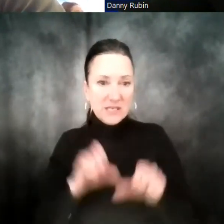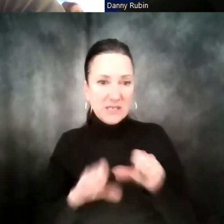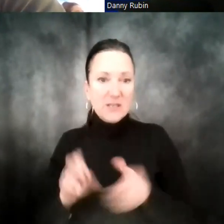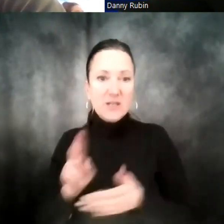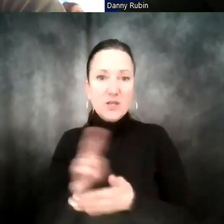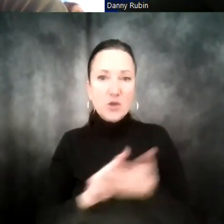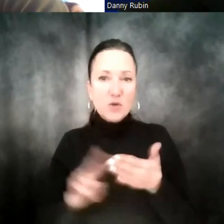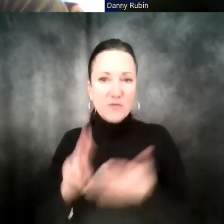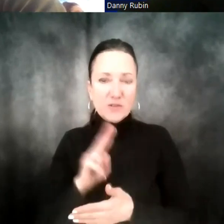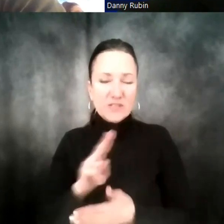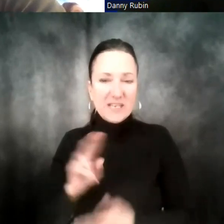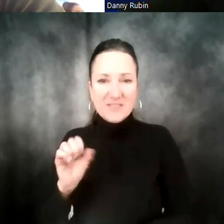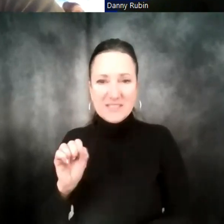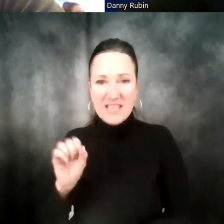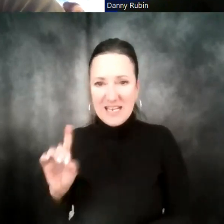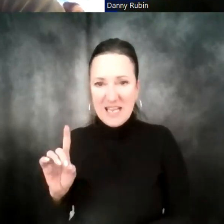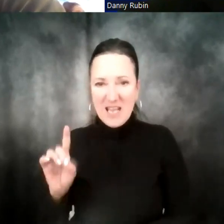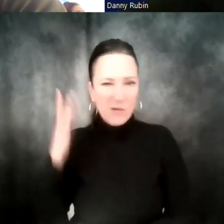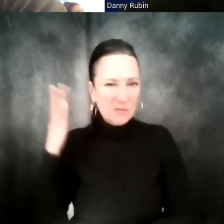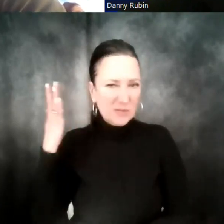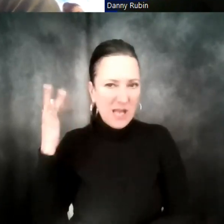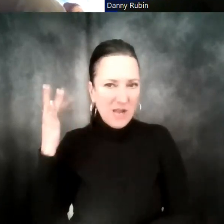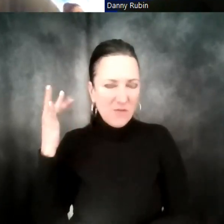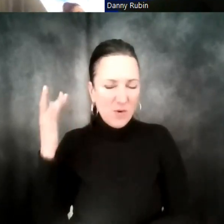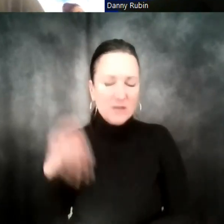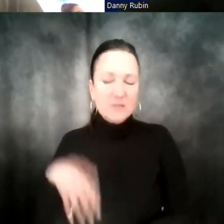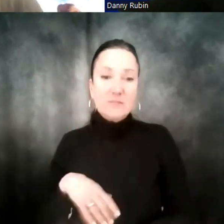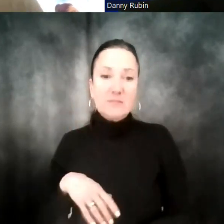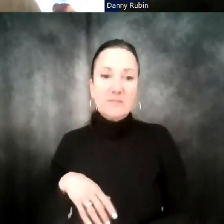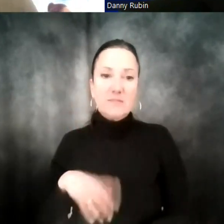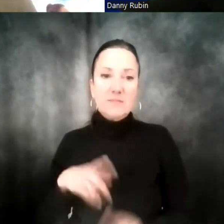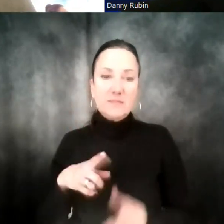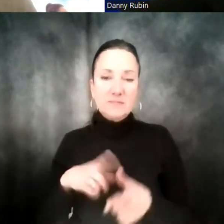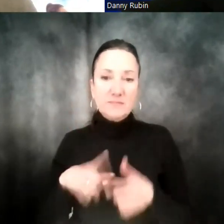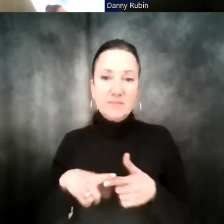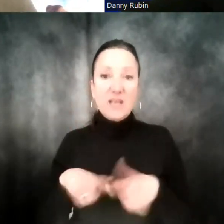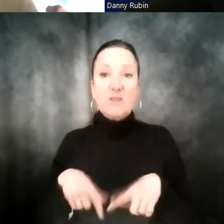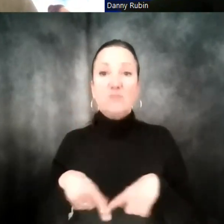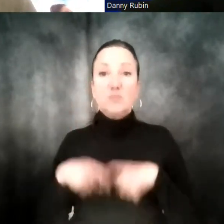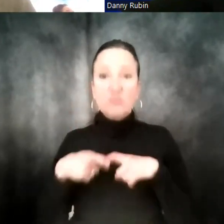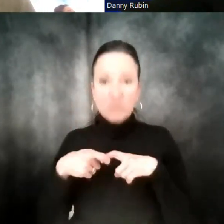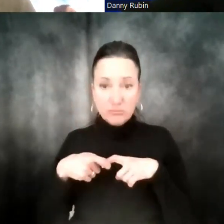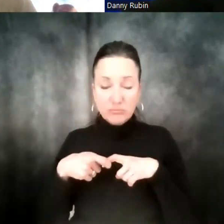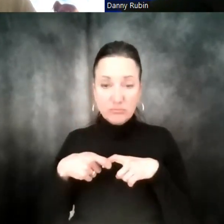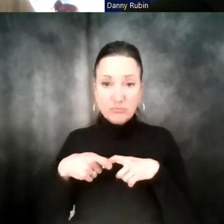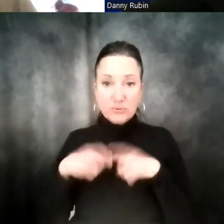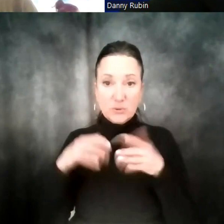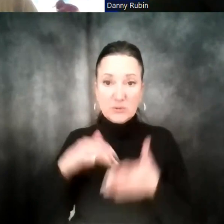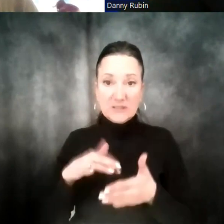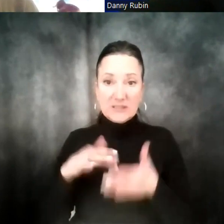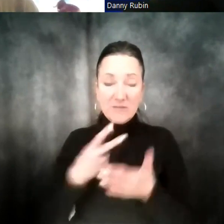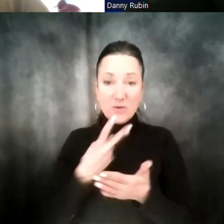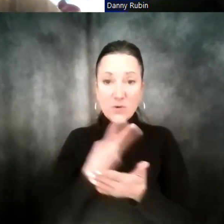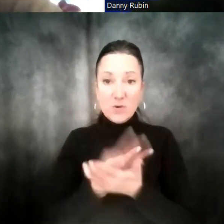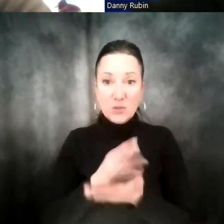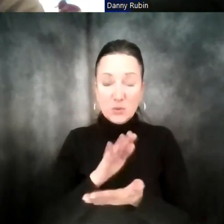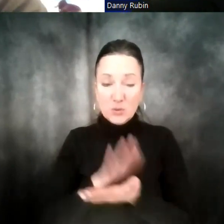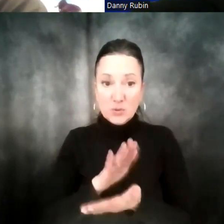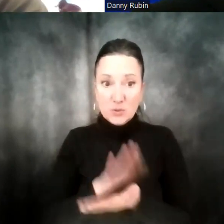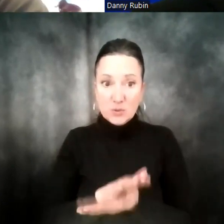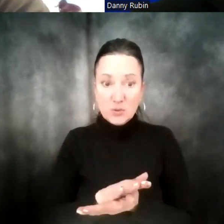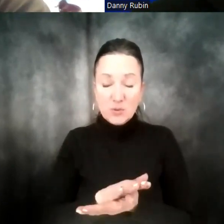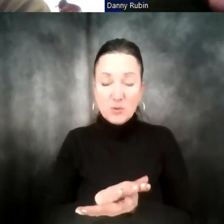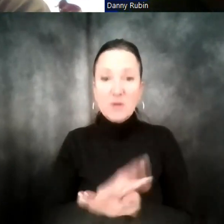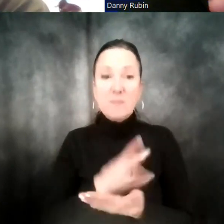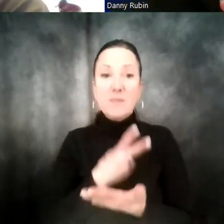of San Diego, and then I took some time off to prepare for graduate school, and I actually ended up getting my